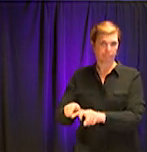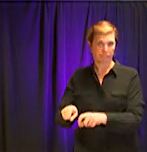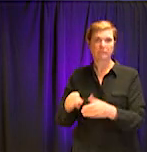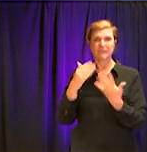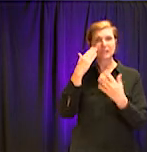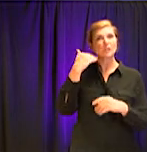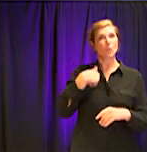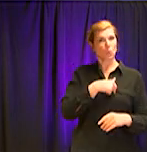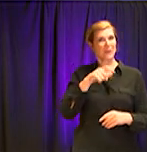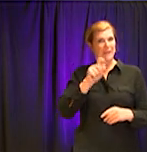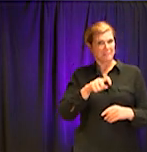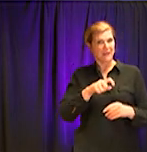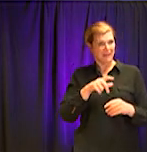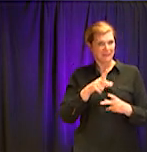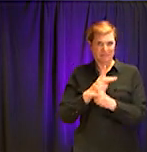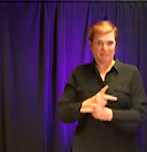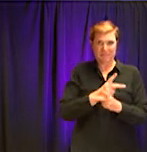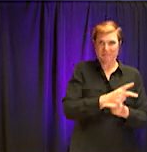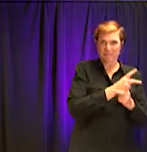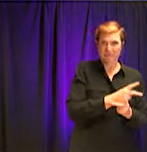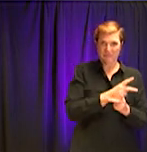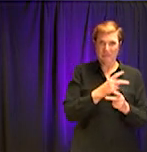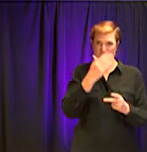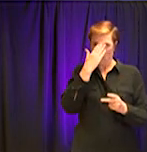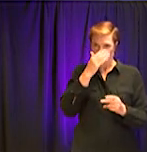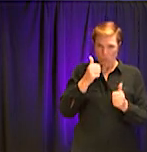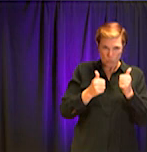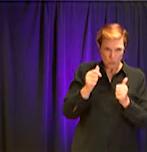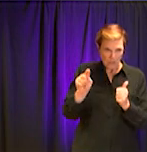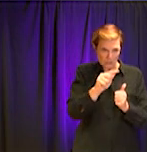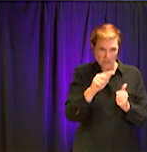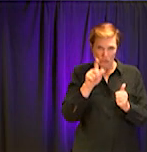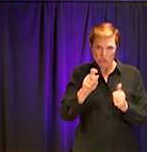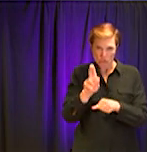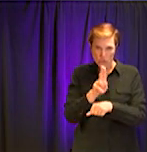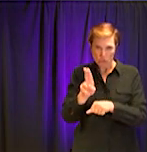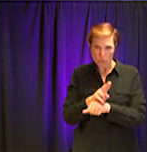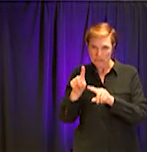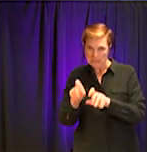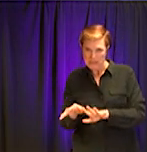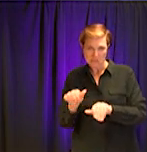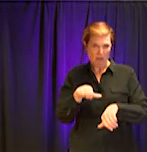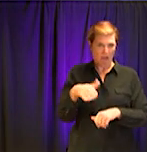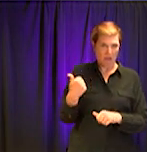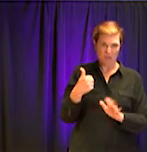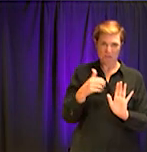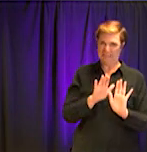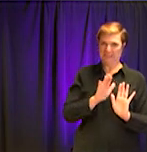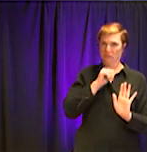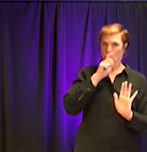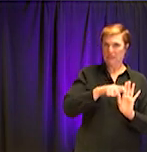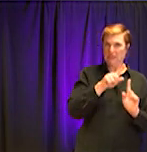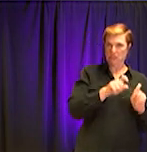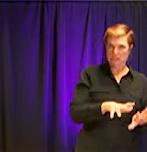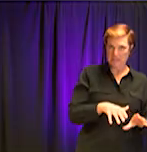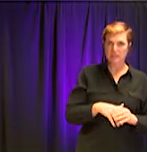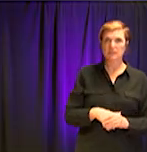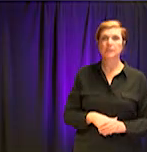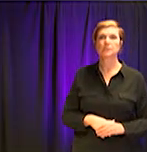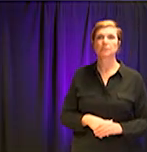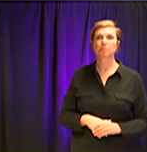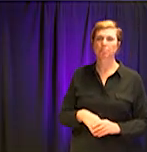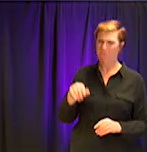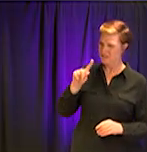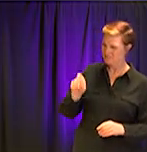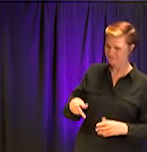personnel caring for those patients in the hospital. Also, you know, for those in, in our essential, uh, emergency services. So how has it affected our ability to